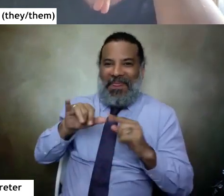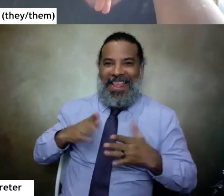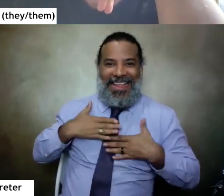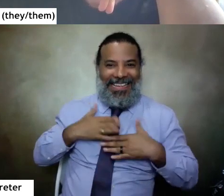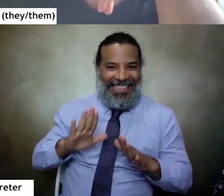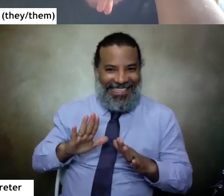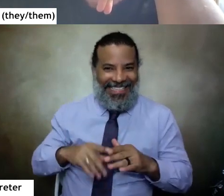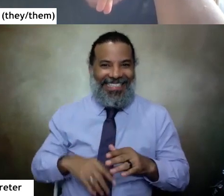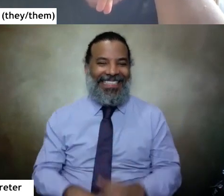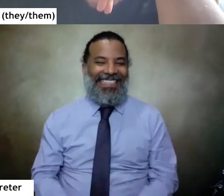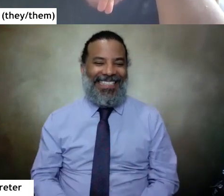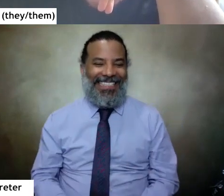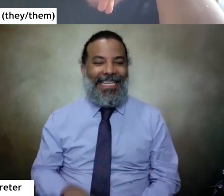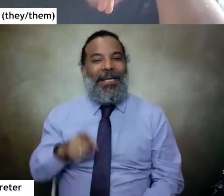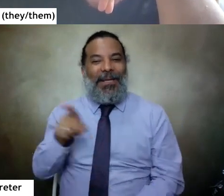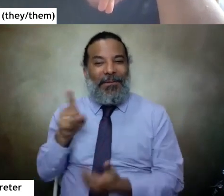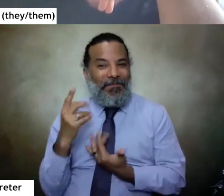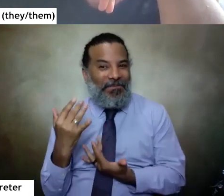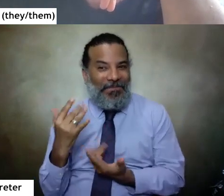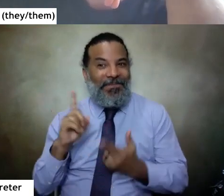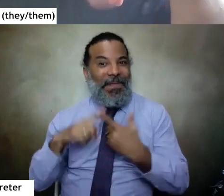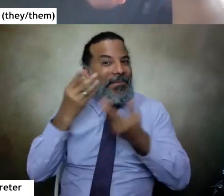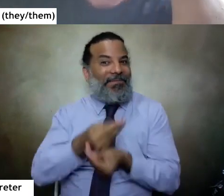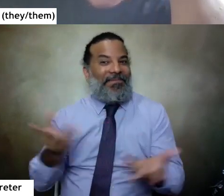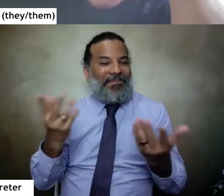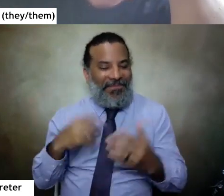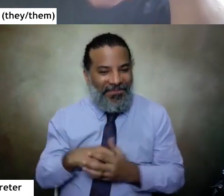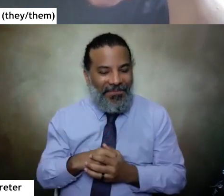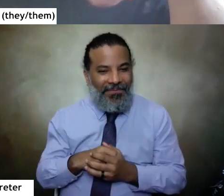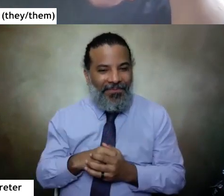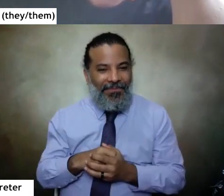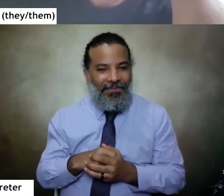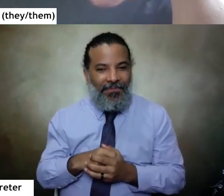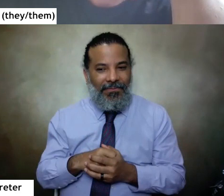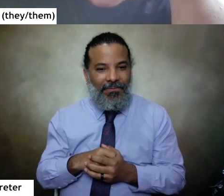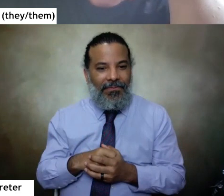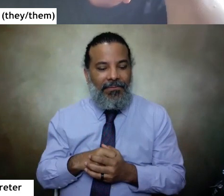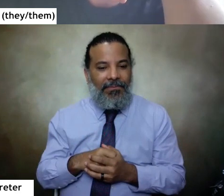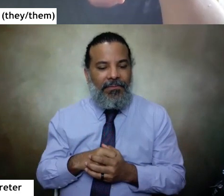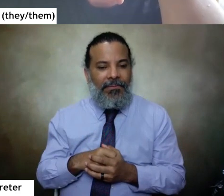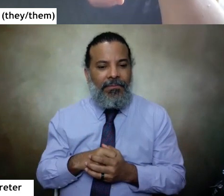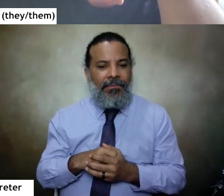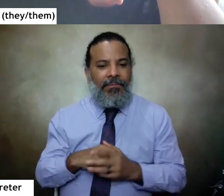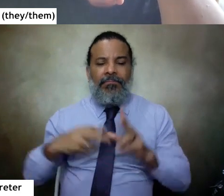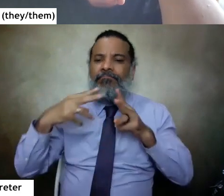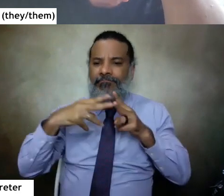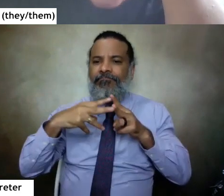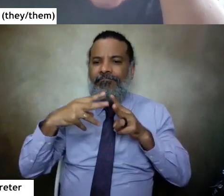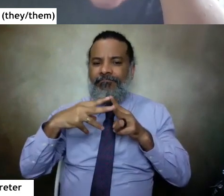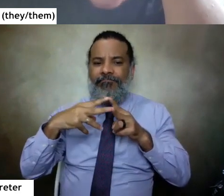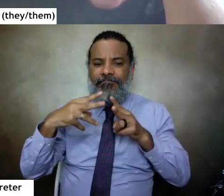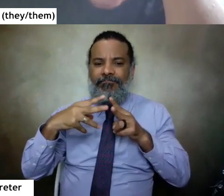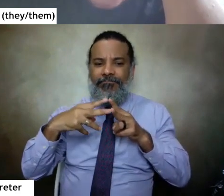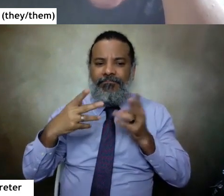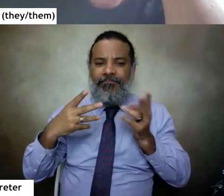you all will have to find out um it's it's it's related to an